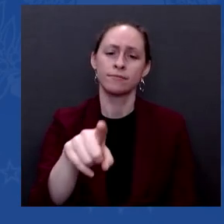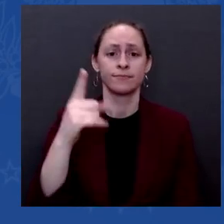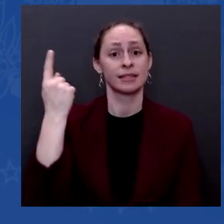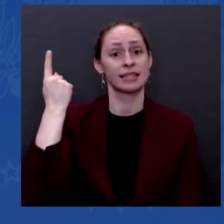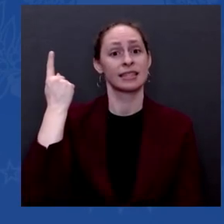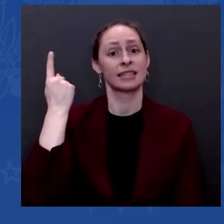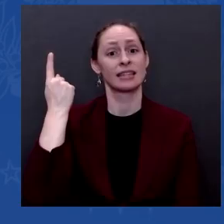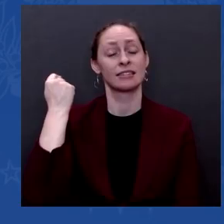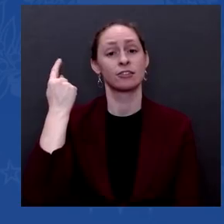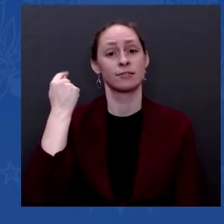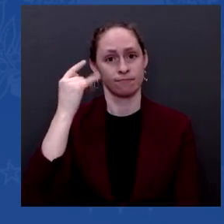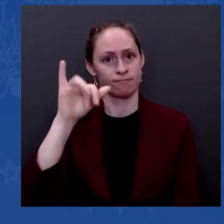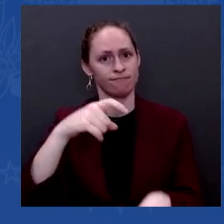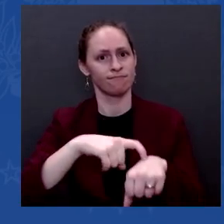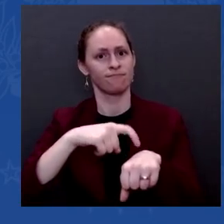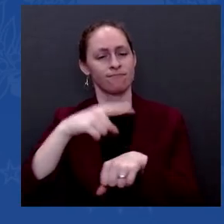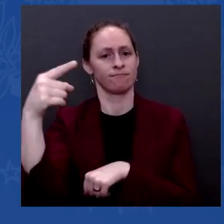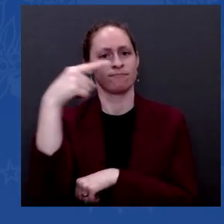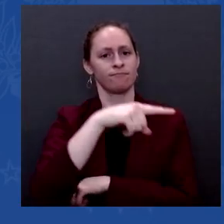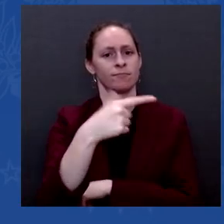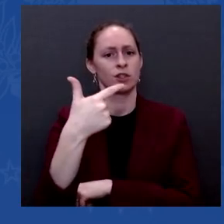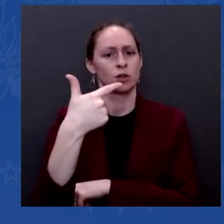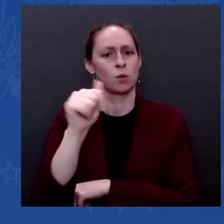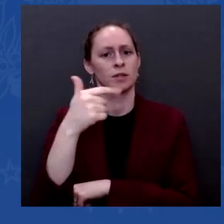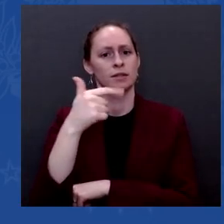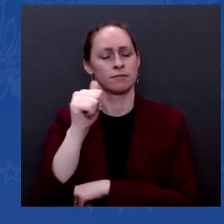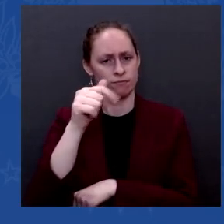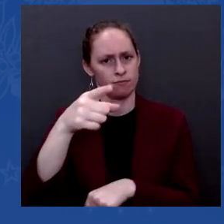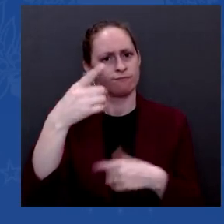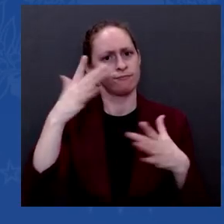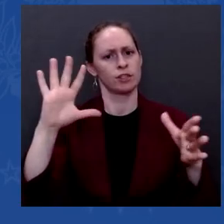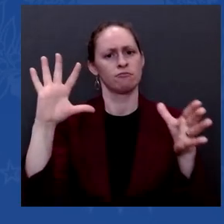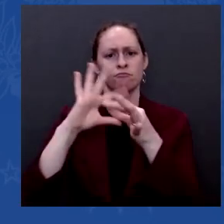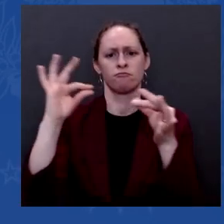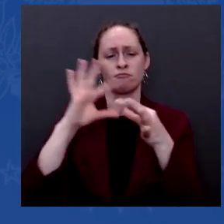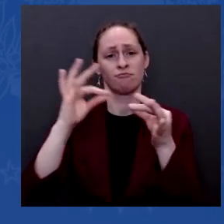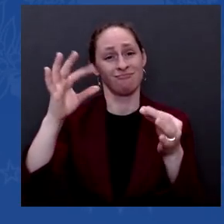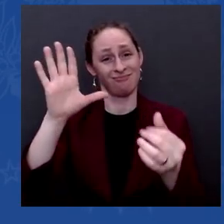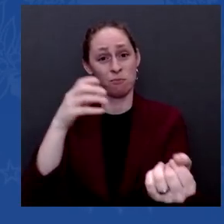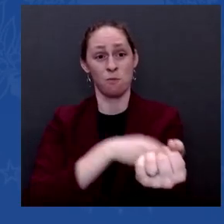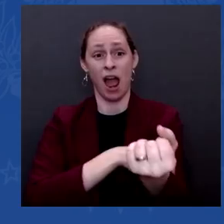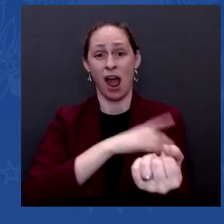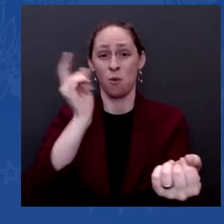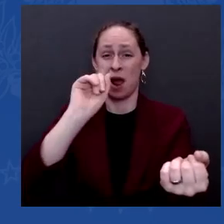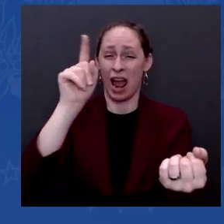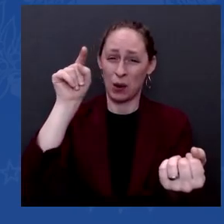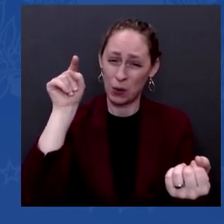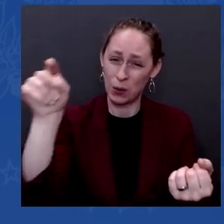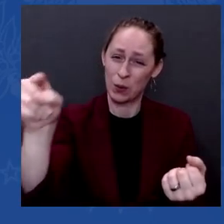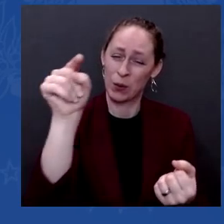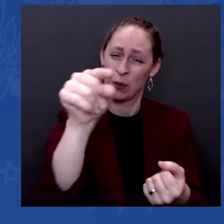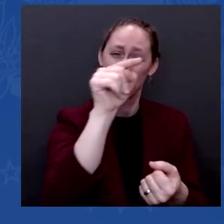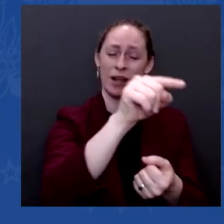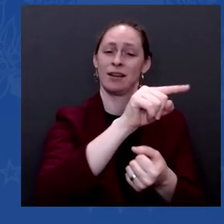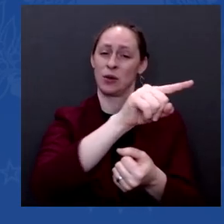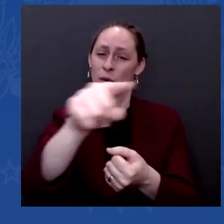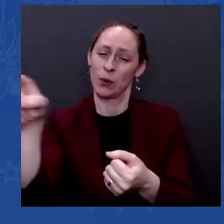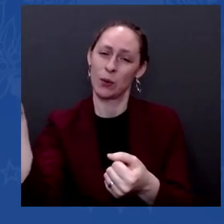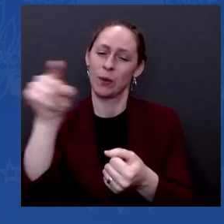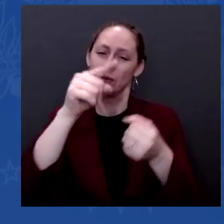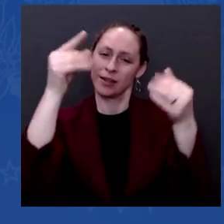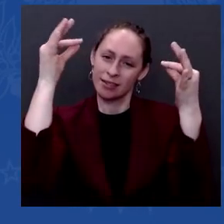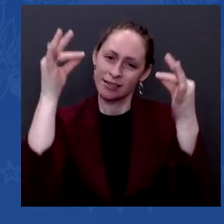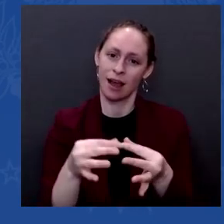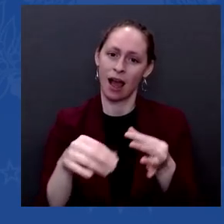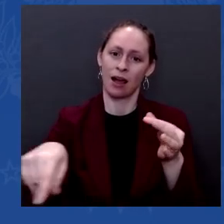literally in your hands. You know, if voters give Democrats the House and the Senate and the presidency that all these big